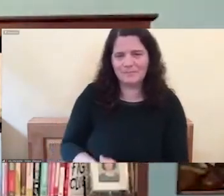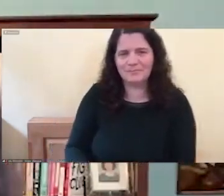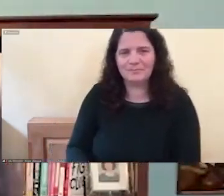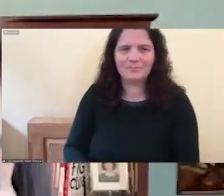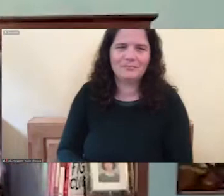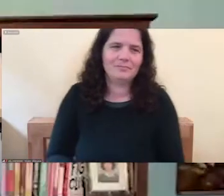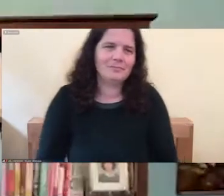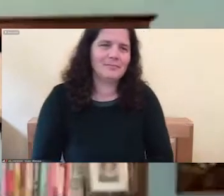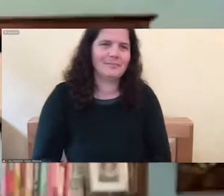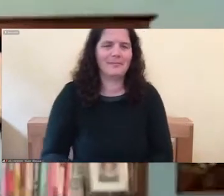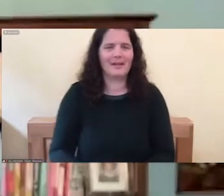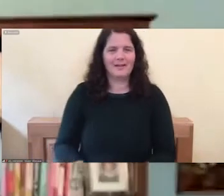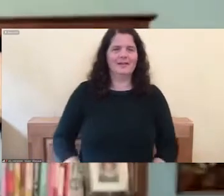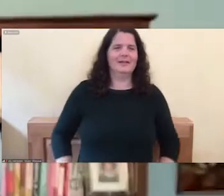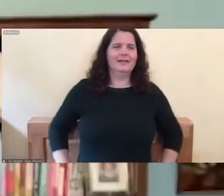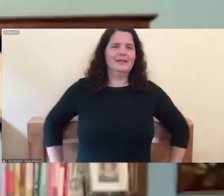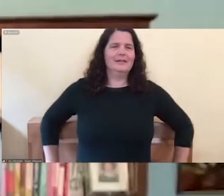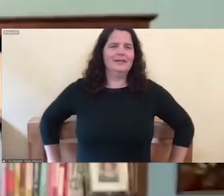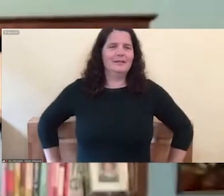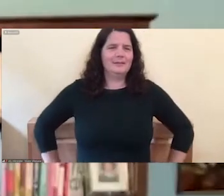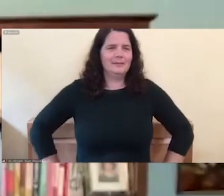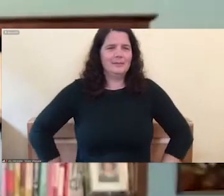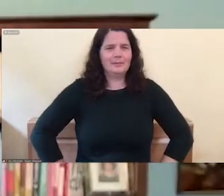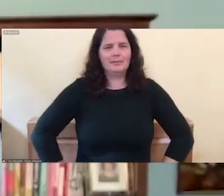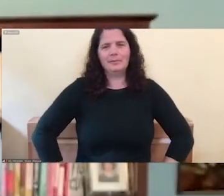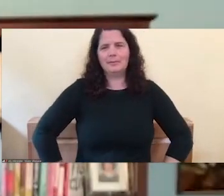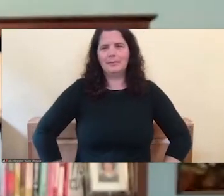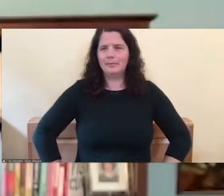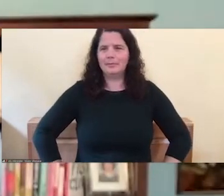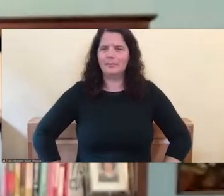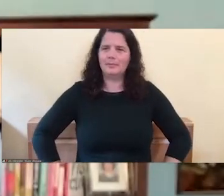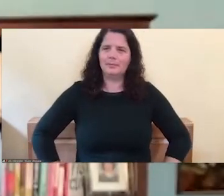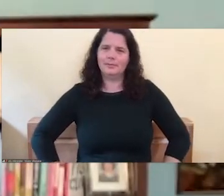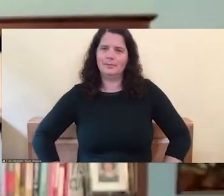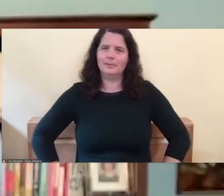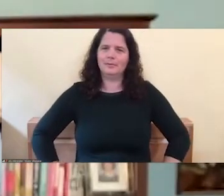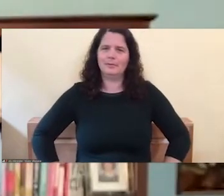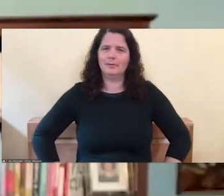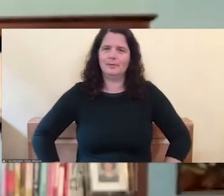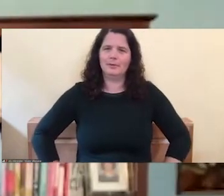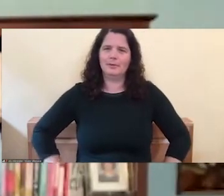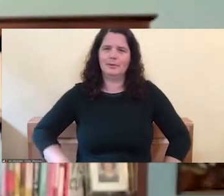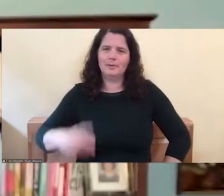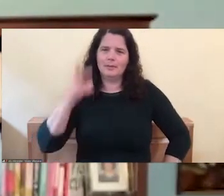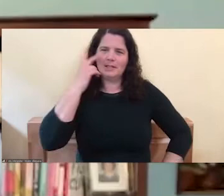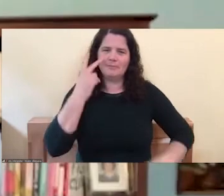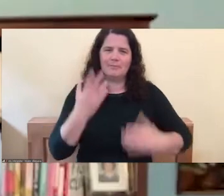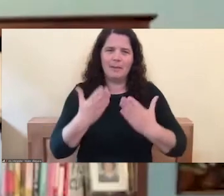Okay. So please. And hopefully we'll have, we might have a, I don't know if we'll have time for comments at the end. We may, we'll see.